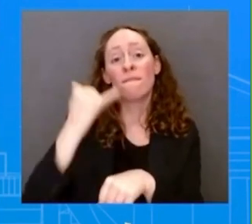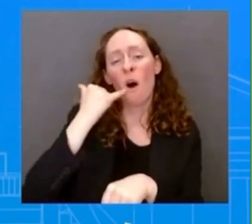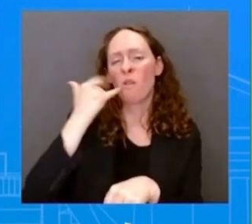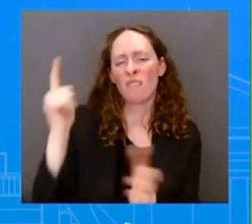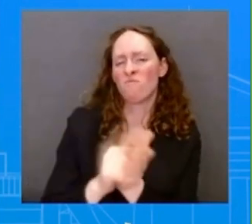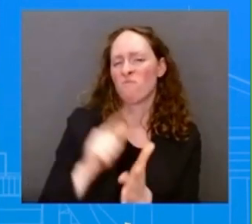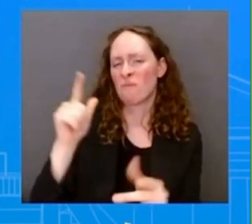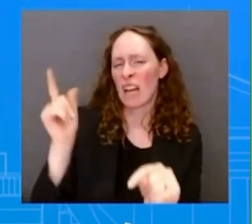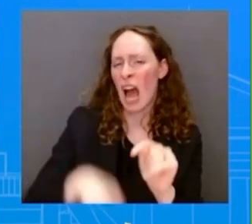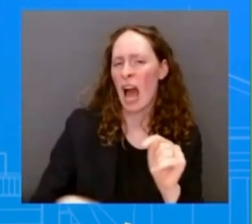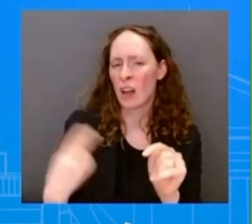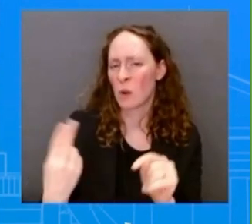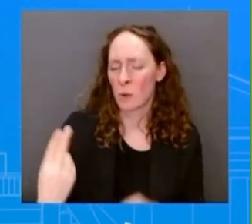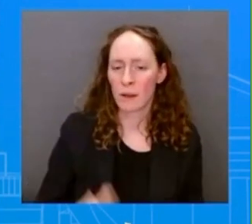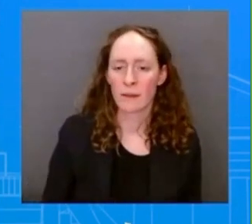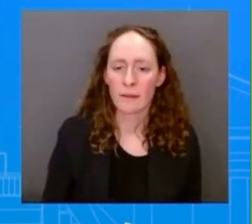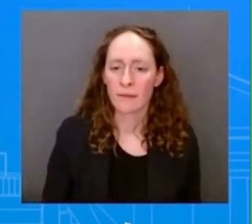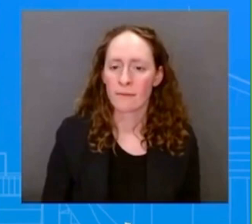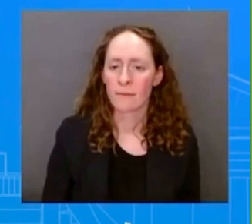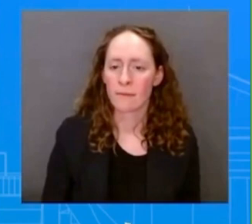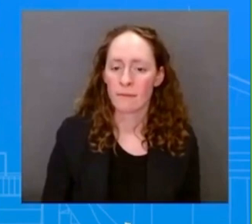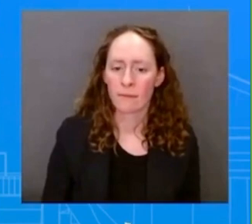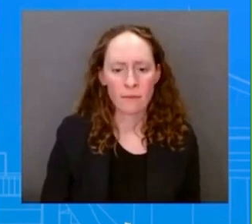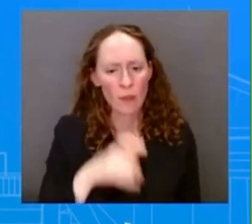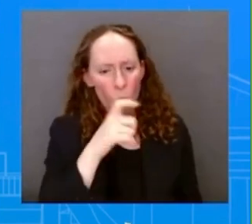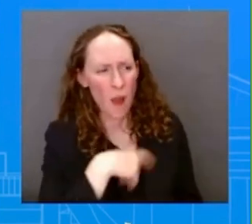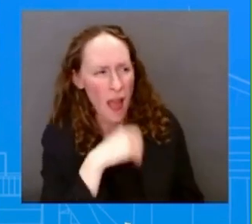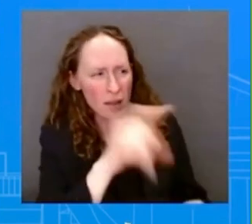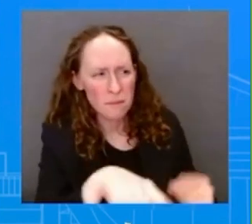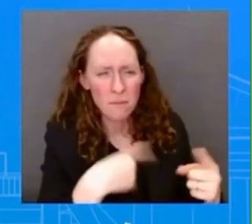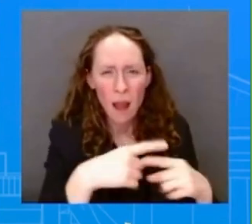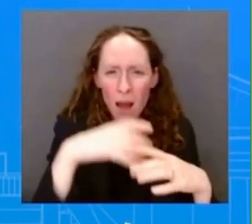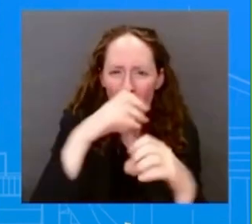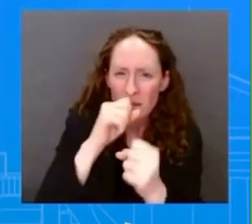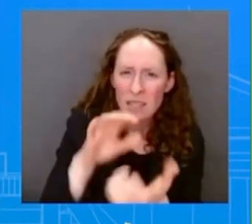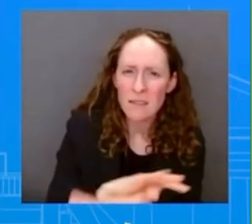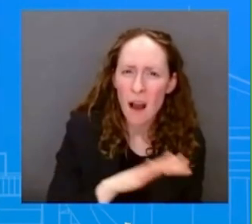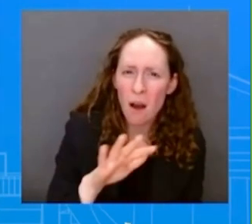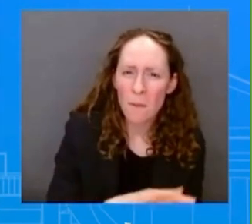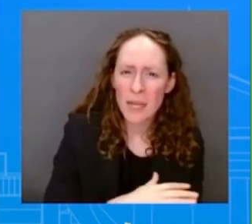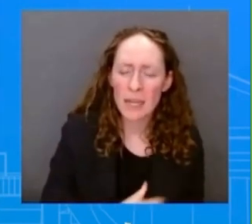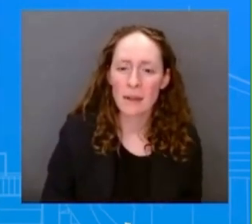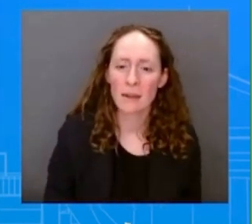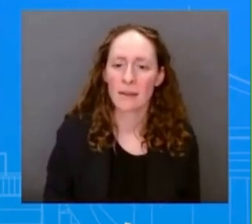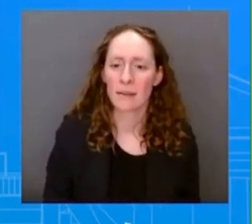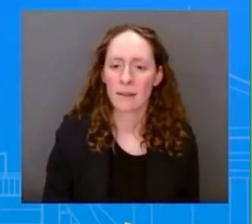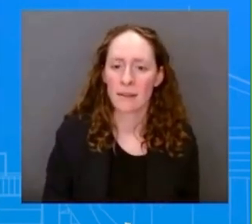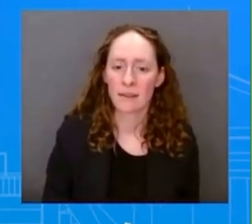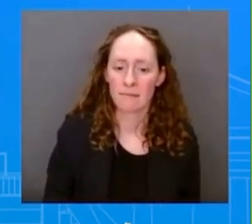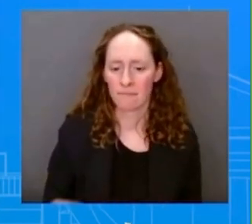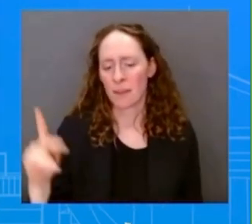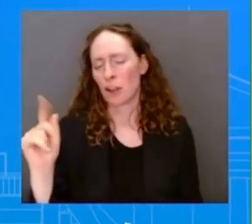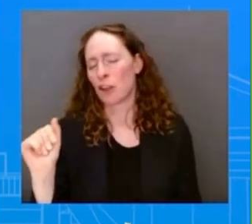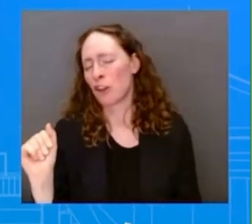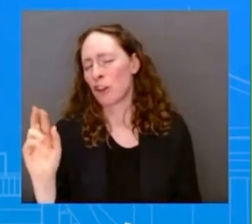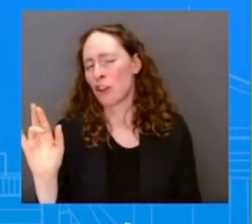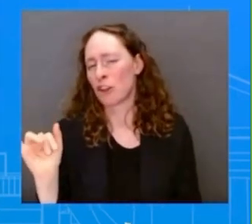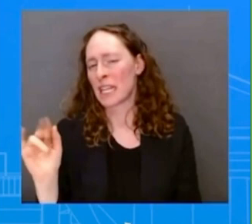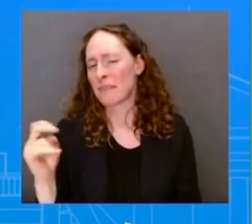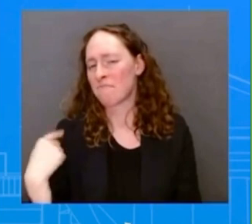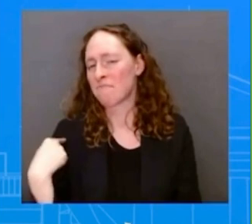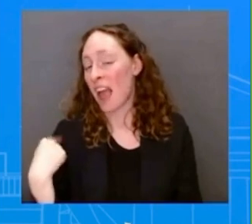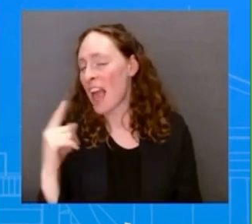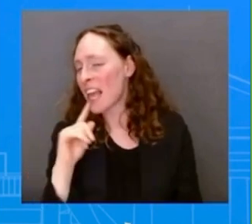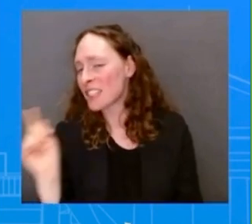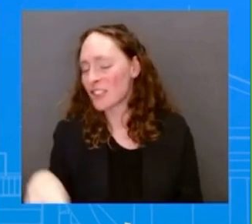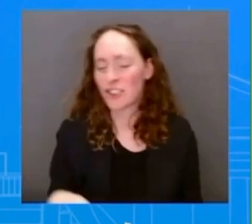for I can take it. The Press. I'll take it. The Okay, ma'am. The Press. Two quick questions. President Zelensky